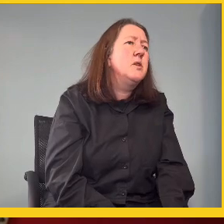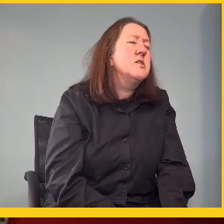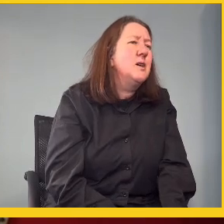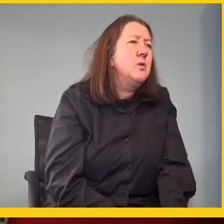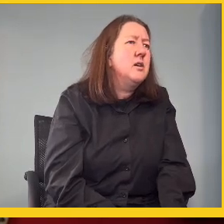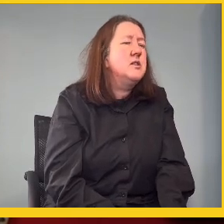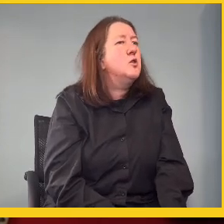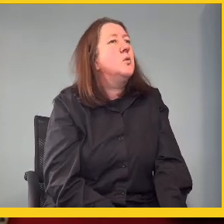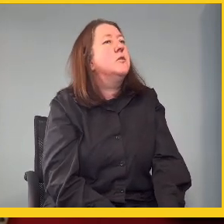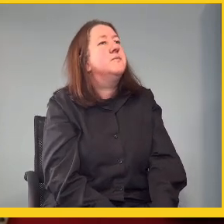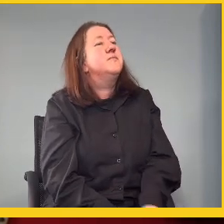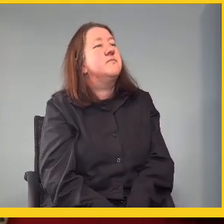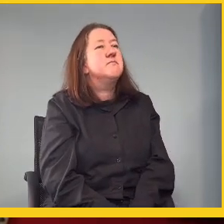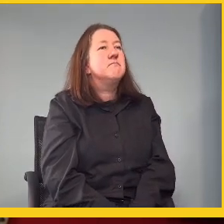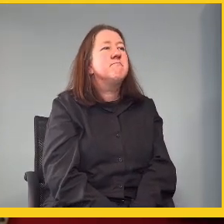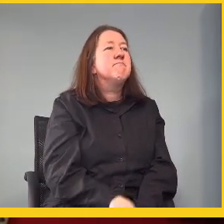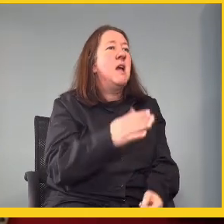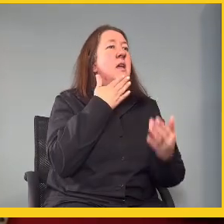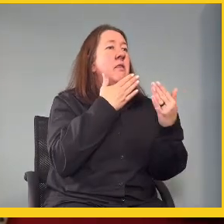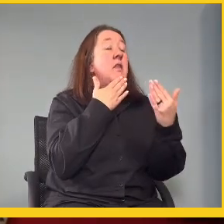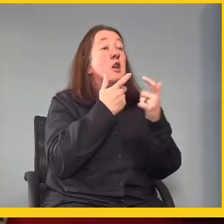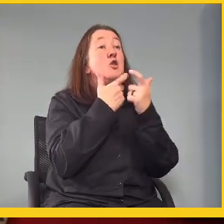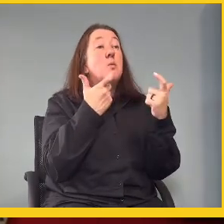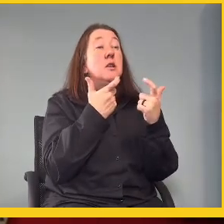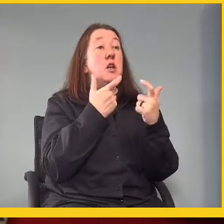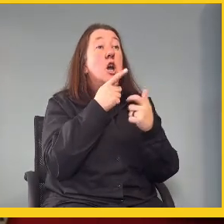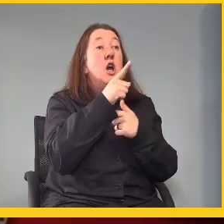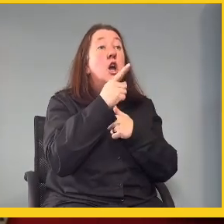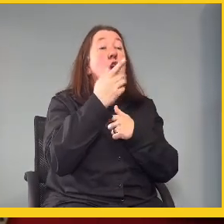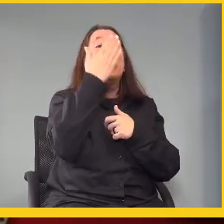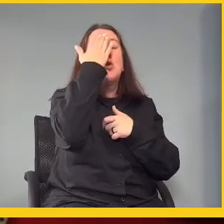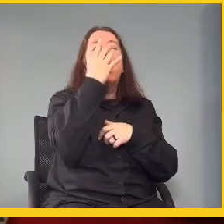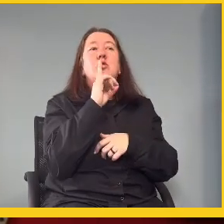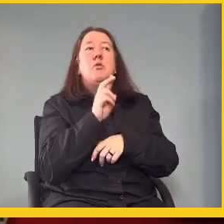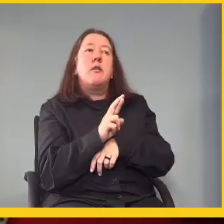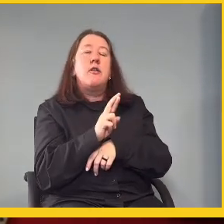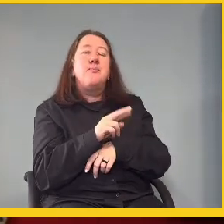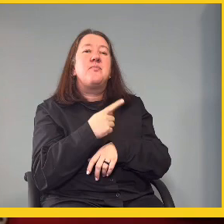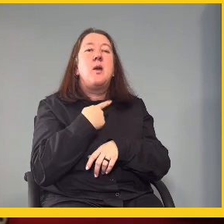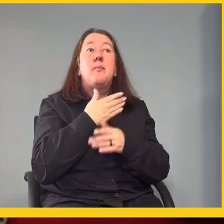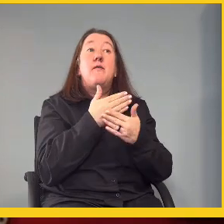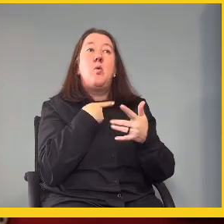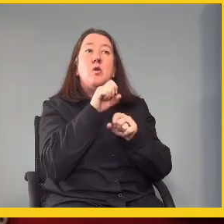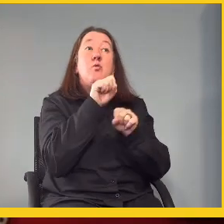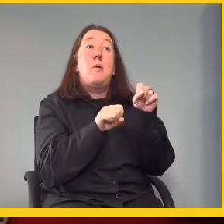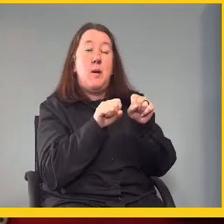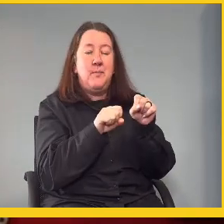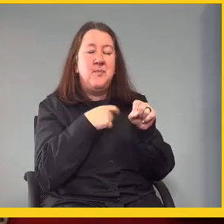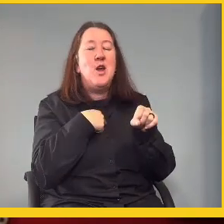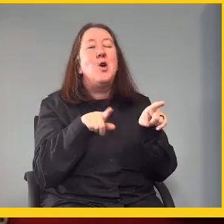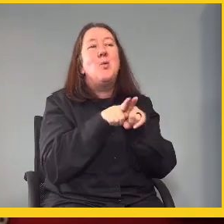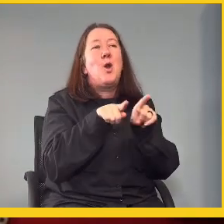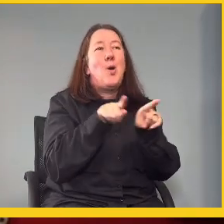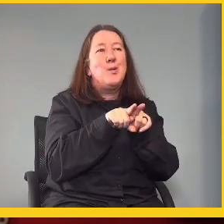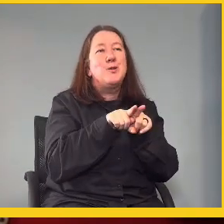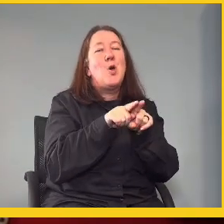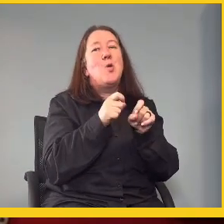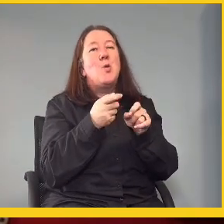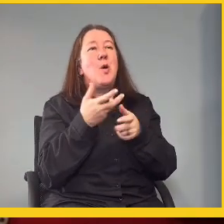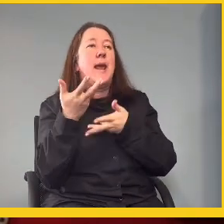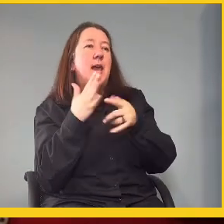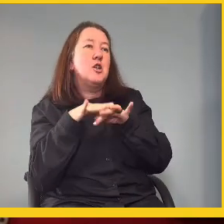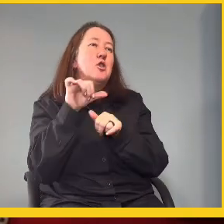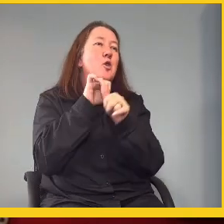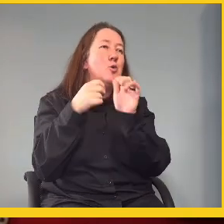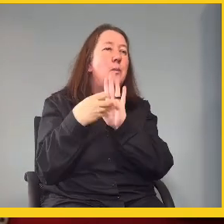So, I think it should be the same with us as well. Thank you so much. And you know what, Doc, before we wrap up, we do, we're also engaging on like social